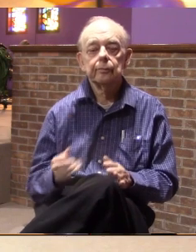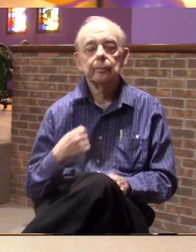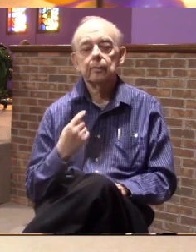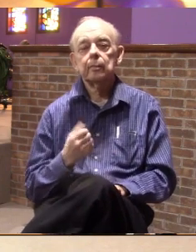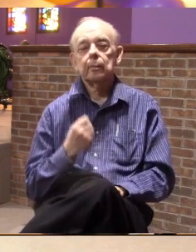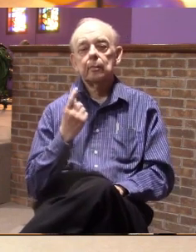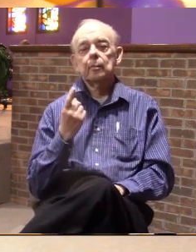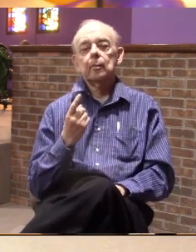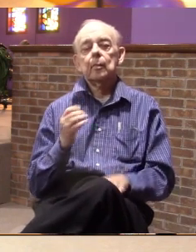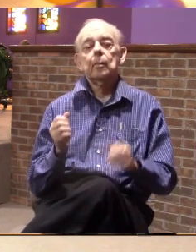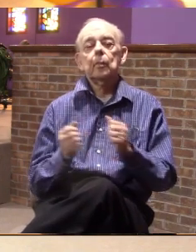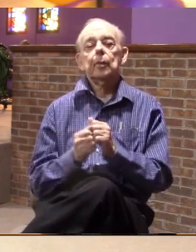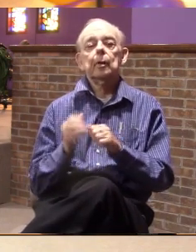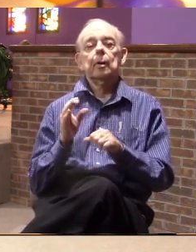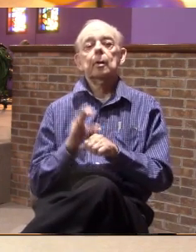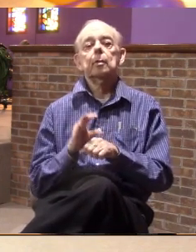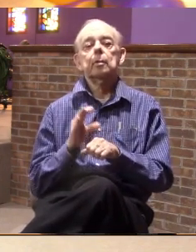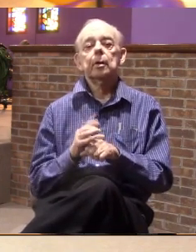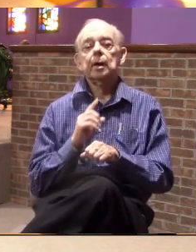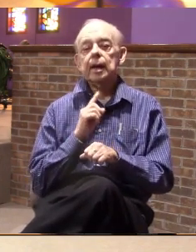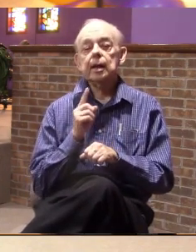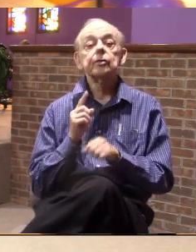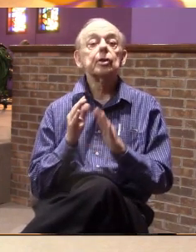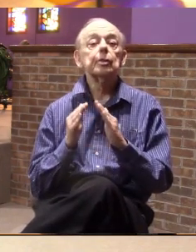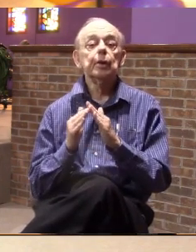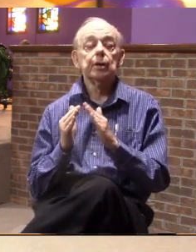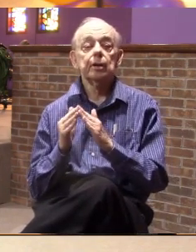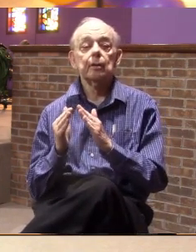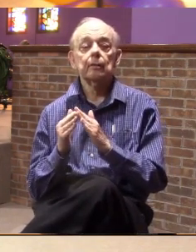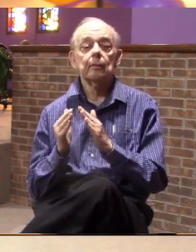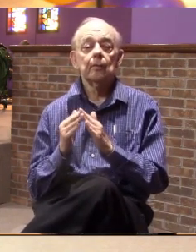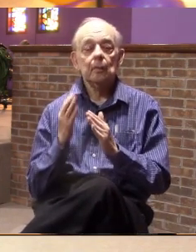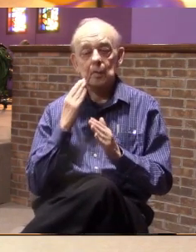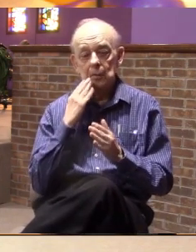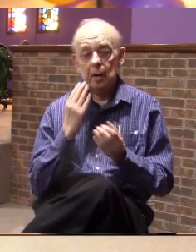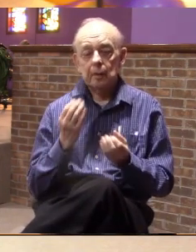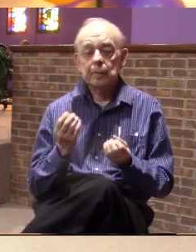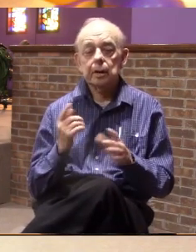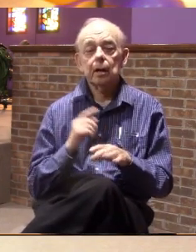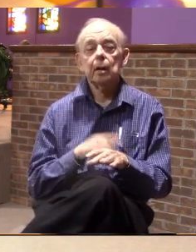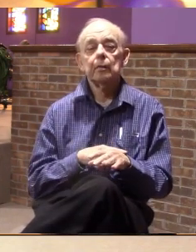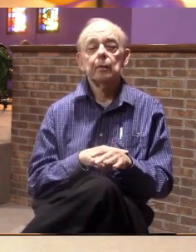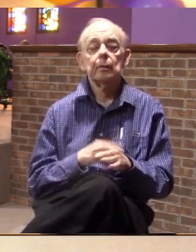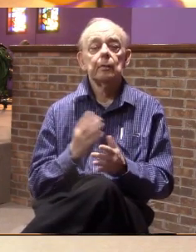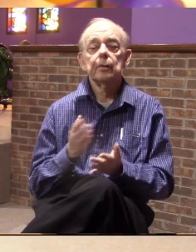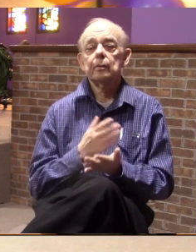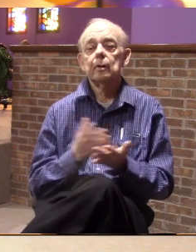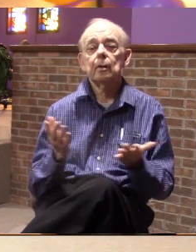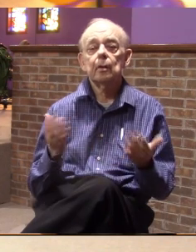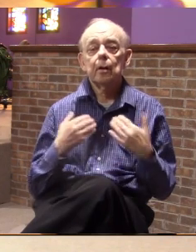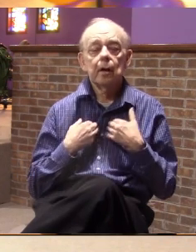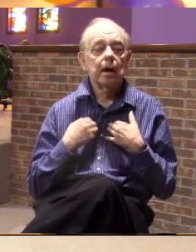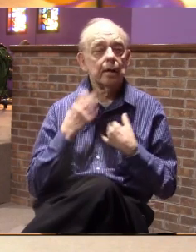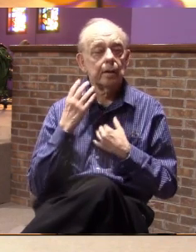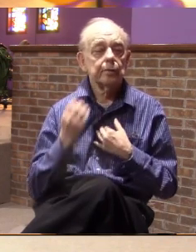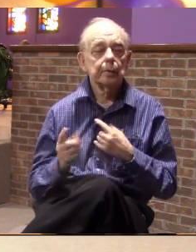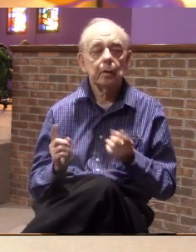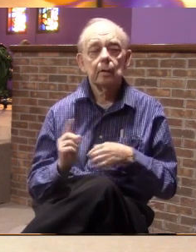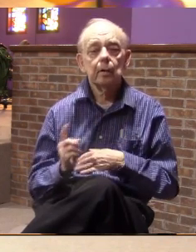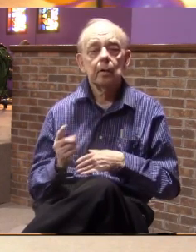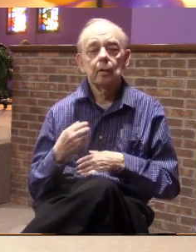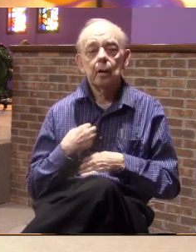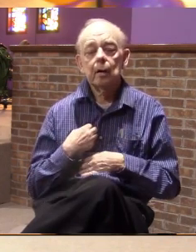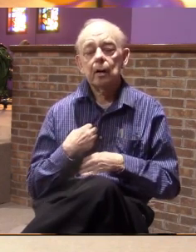understand with church, it's a community. I know that a lot of times, maybe some of you have had an experience where